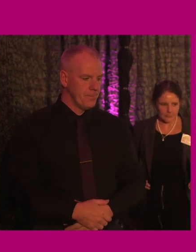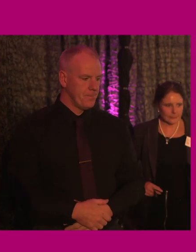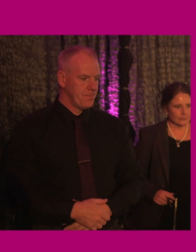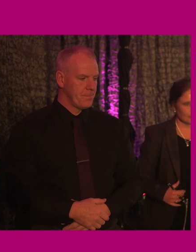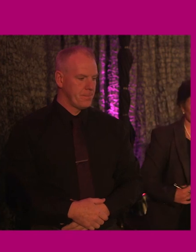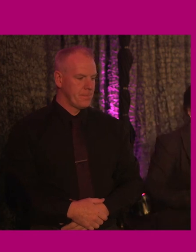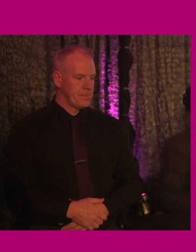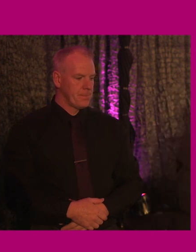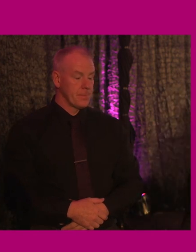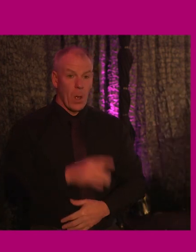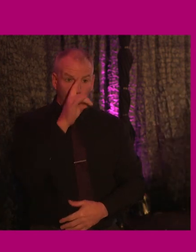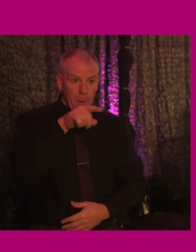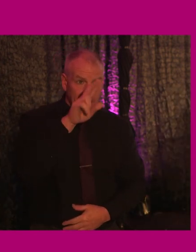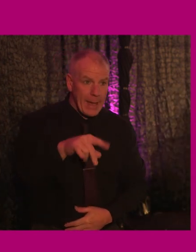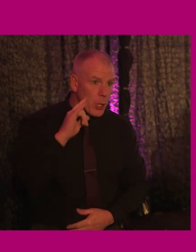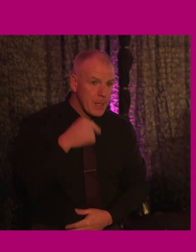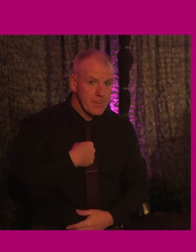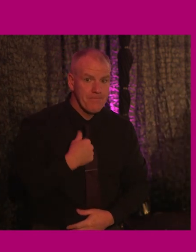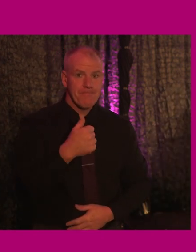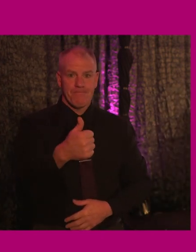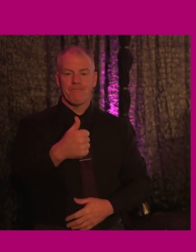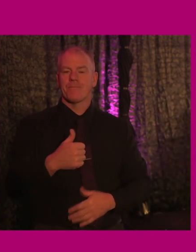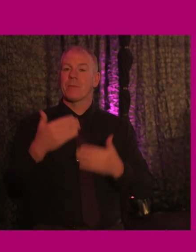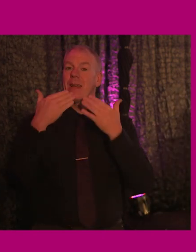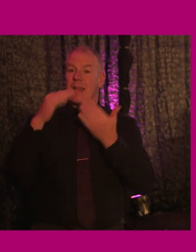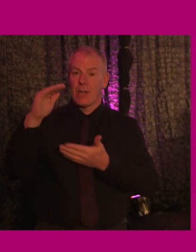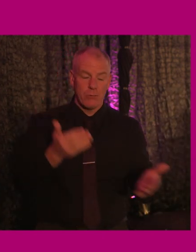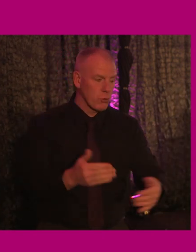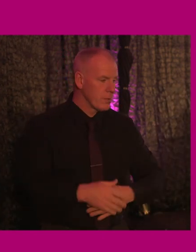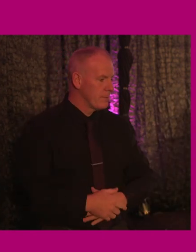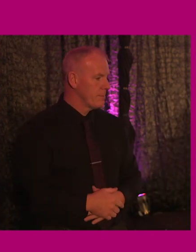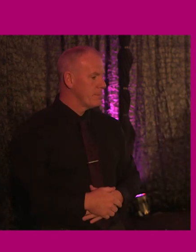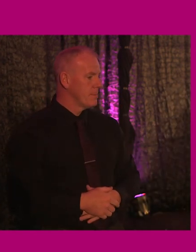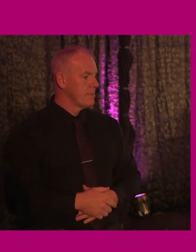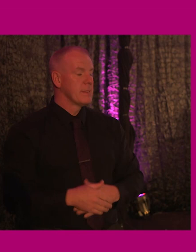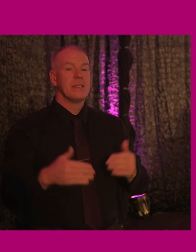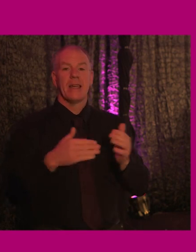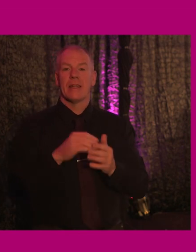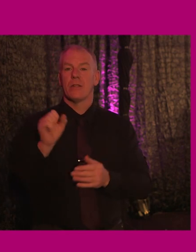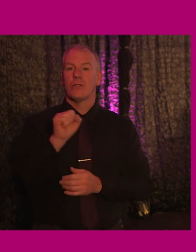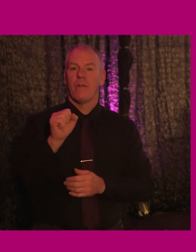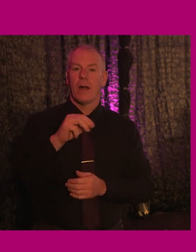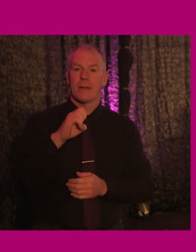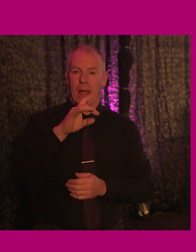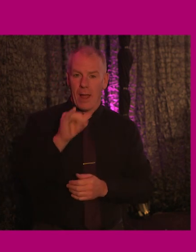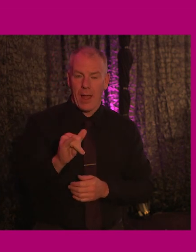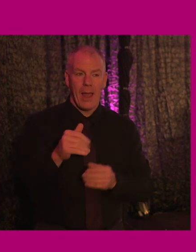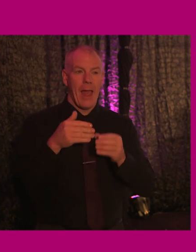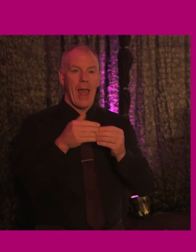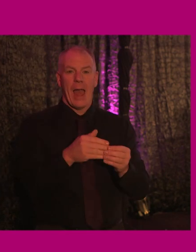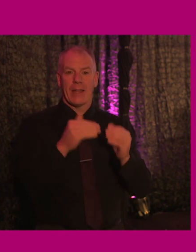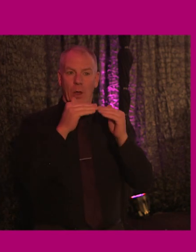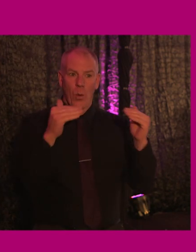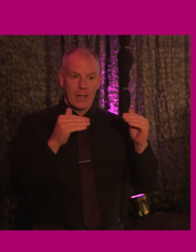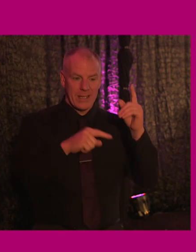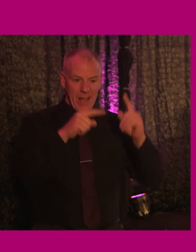Hi, I hope everybody can hear me. So thanks for that introduction. Yeah, Siobhan McKenna, the head of equality, diversity and